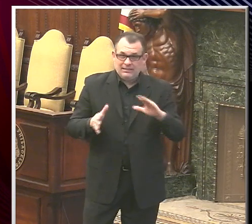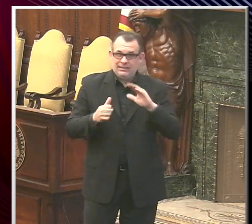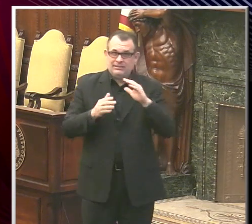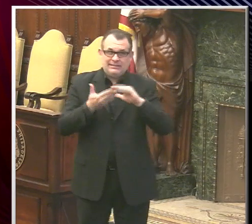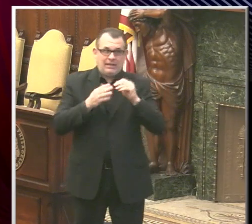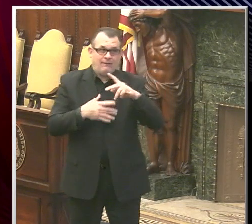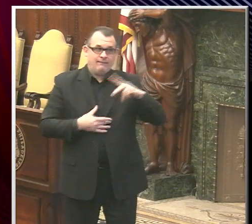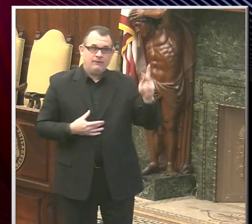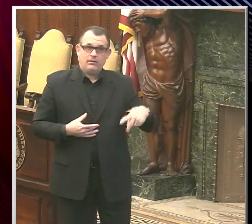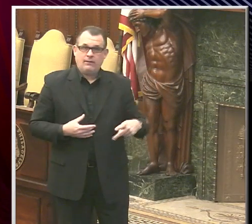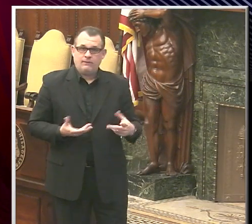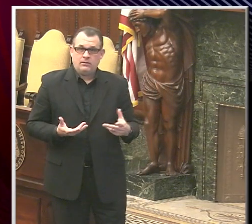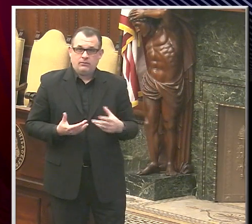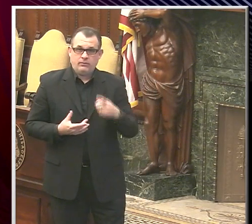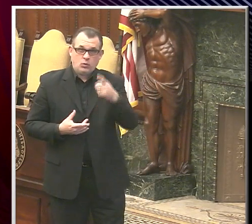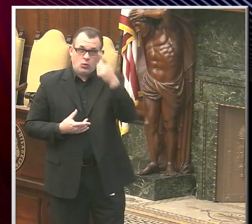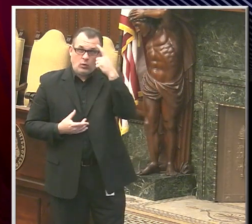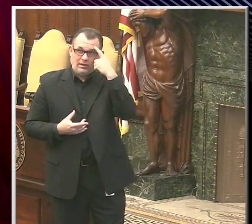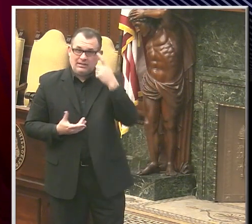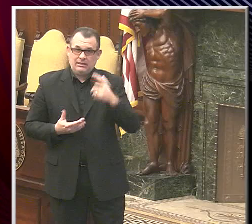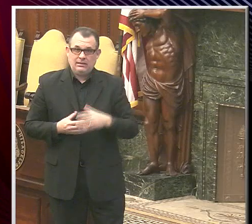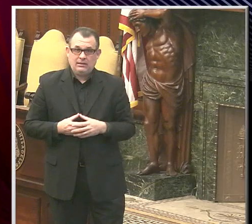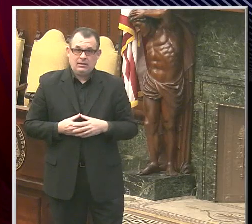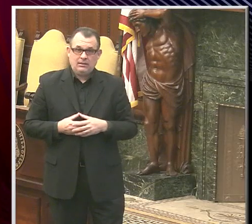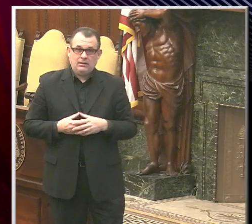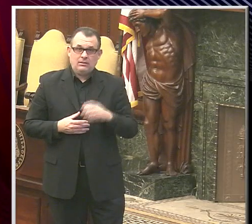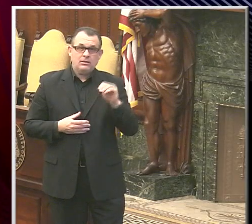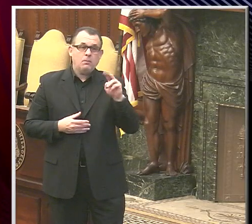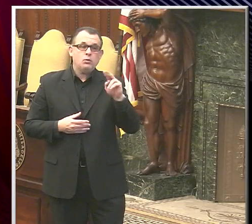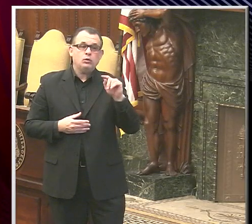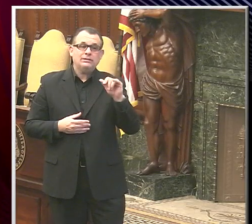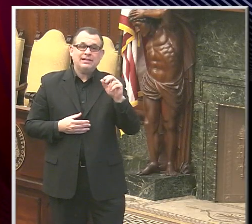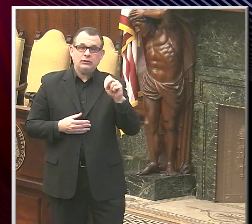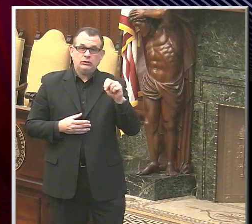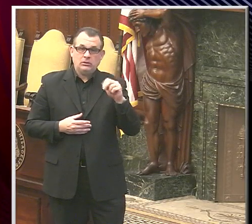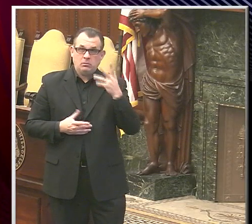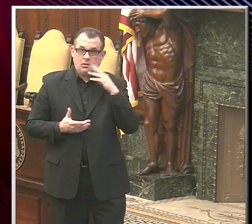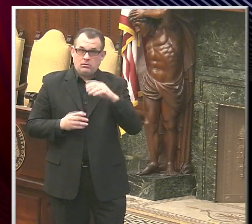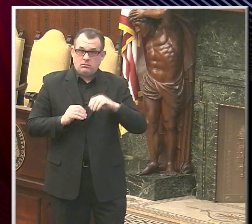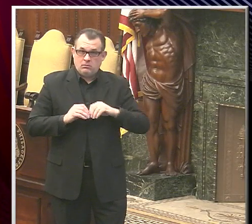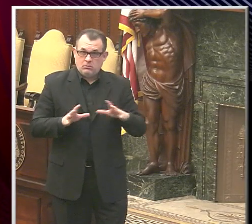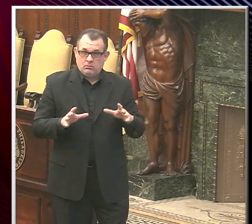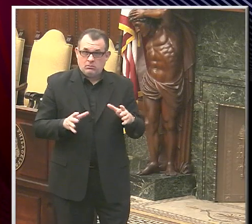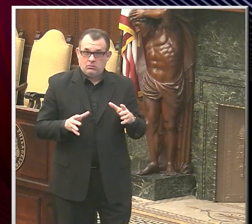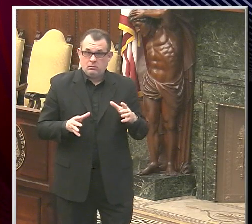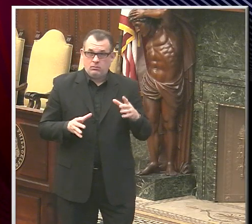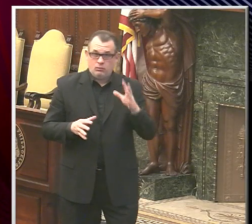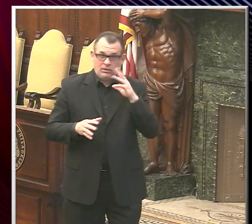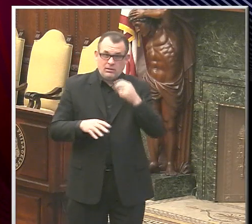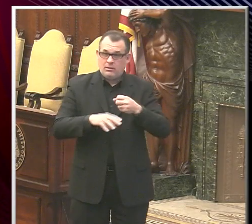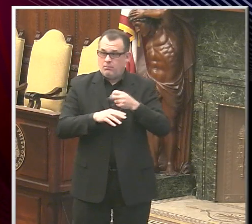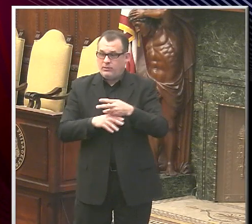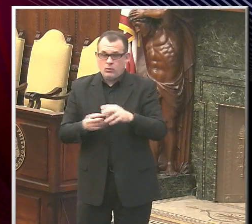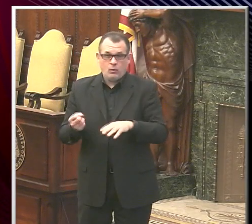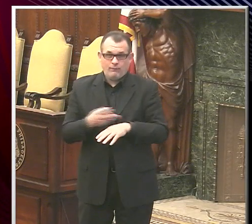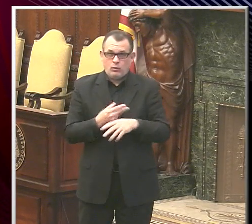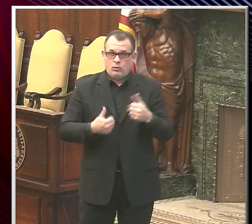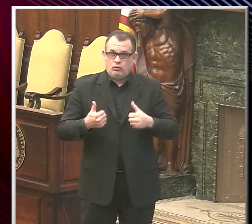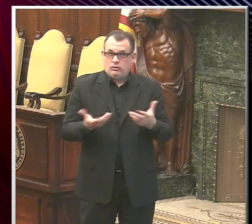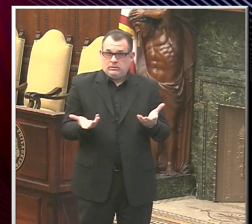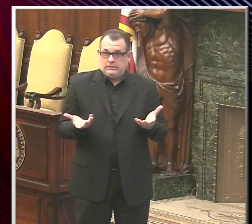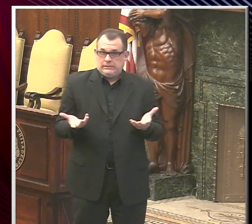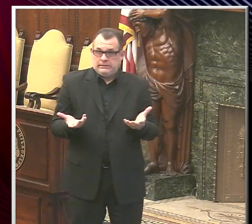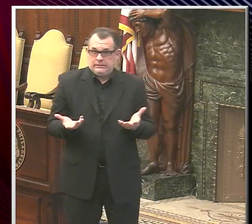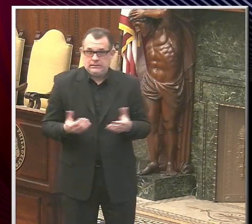vaccinations at some point will outpace the mutations ability to infect? You know, I, from what I,